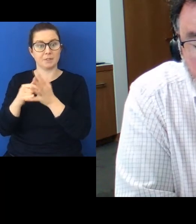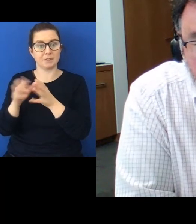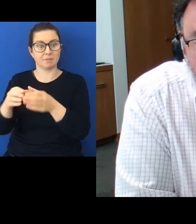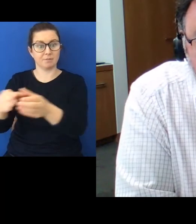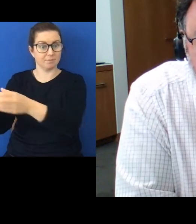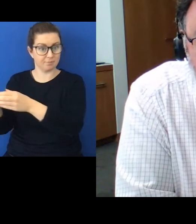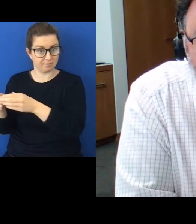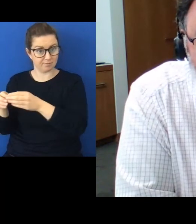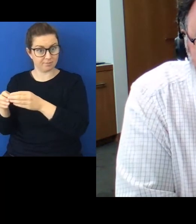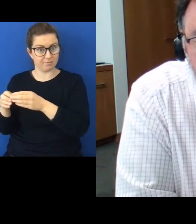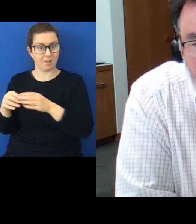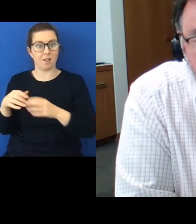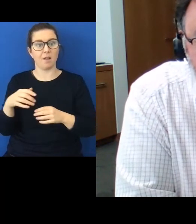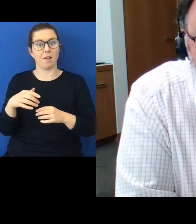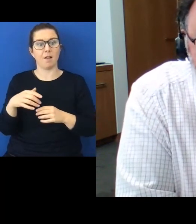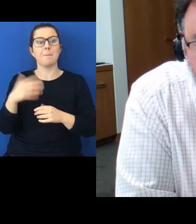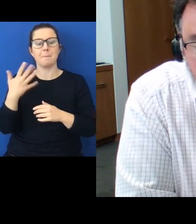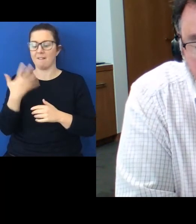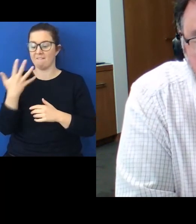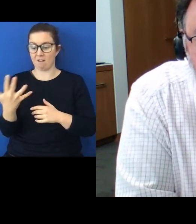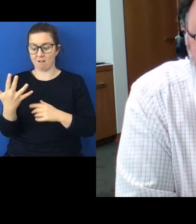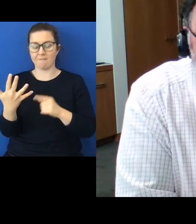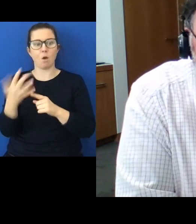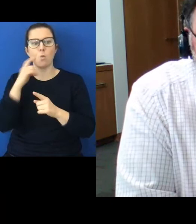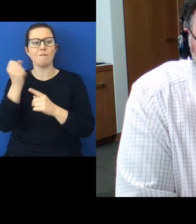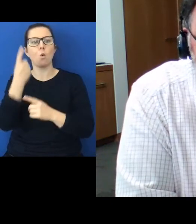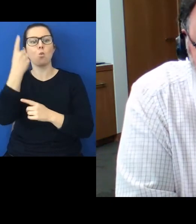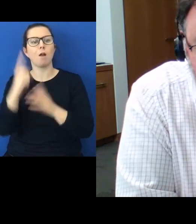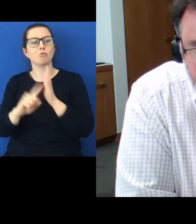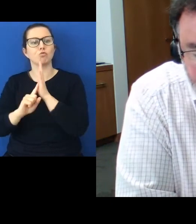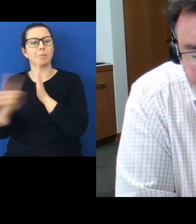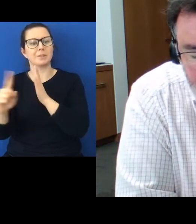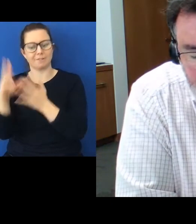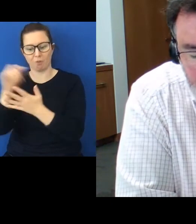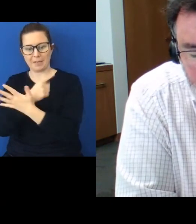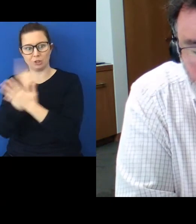five, one representative for each of the five tribes and 50% crown.